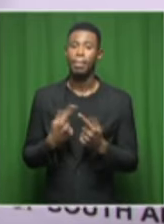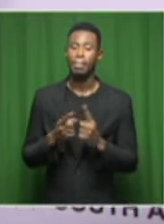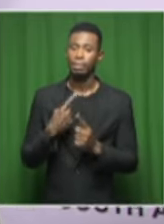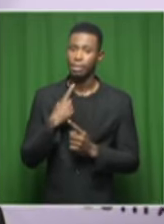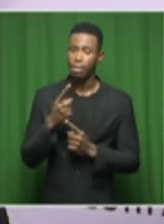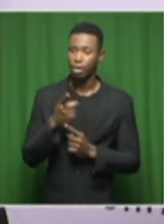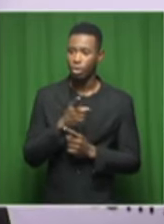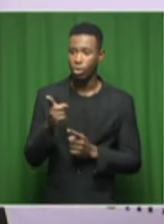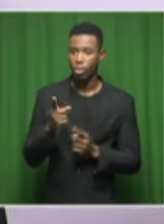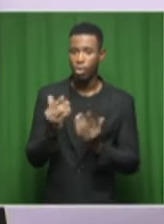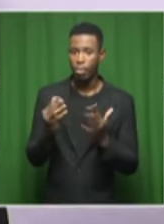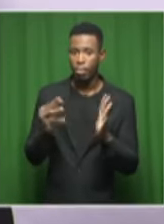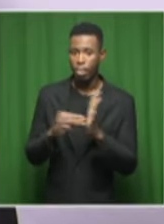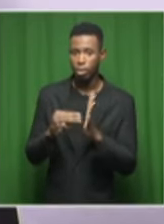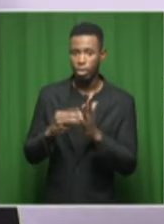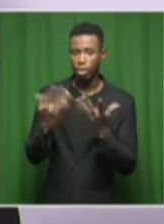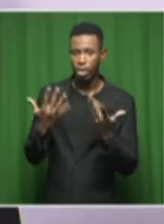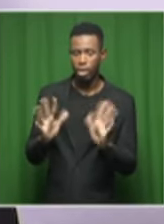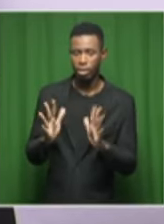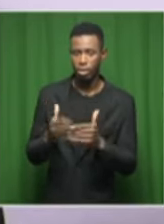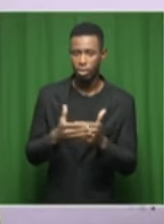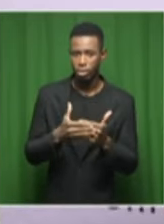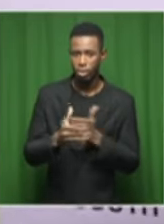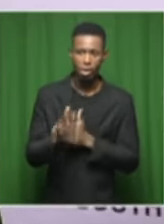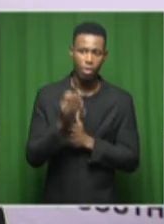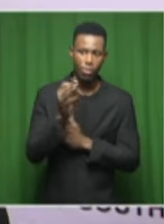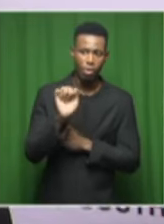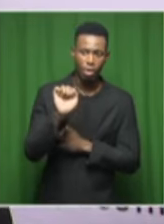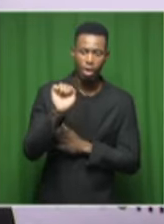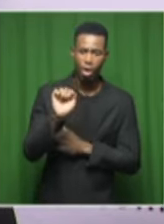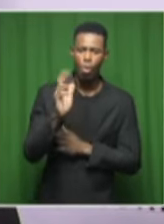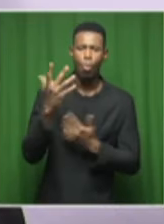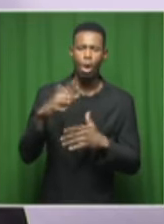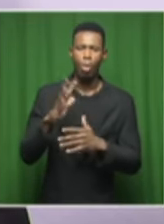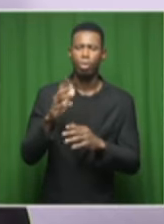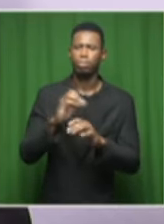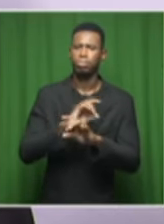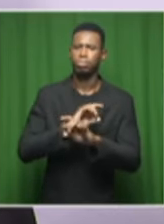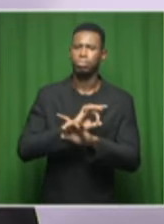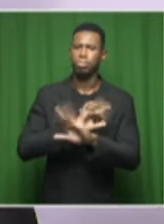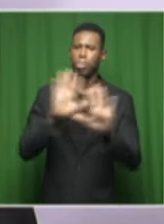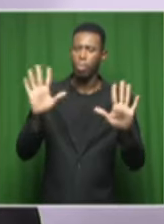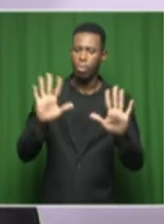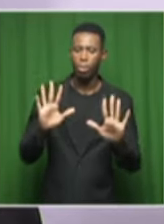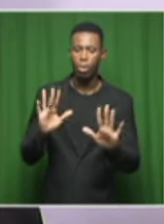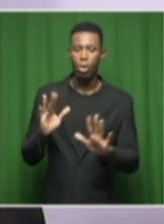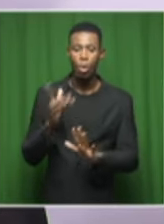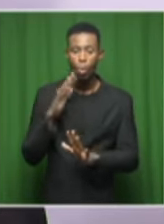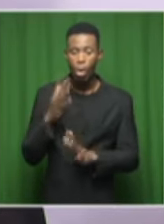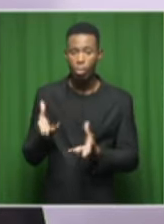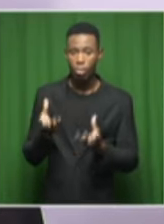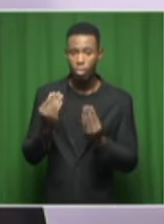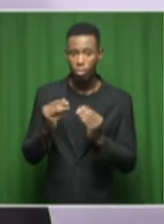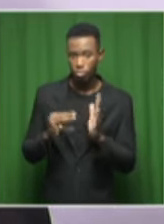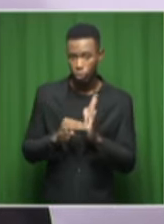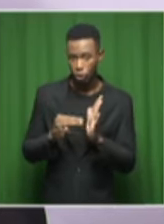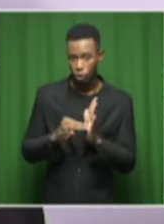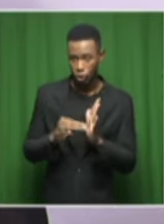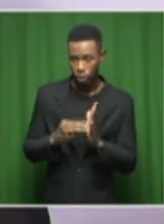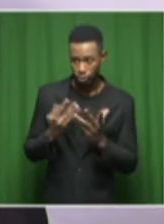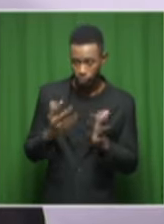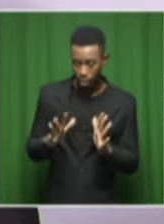bright for you after you finish your matric. There's so much that you're going to do with your National Senior Certificate after you are done. So